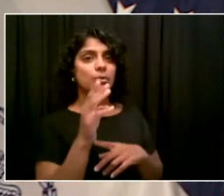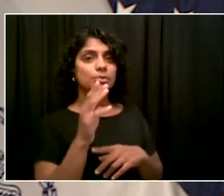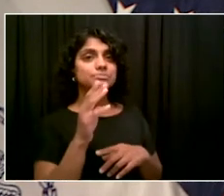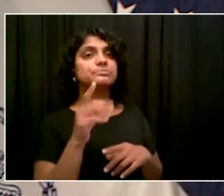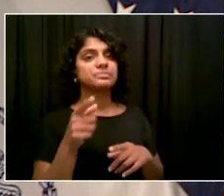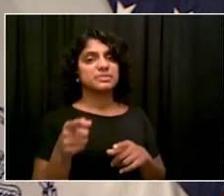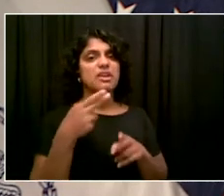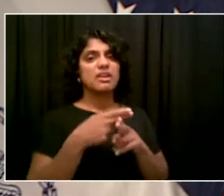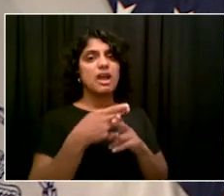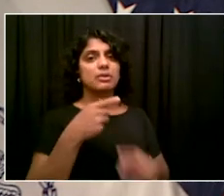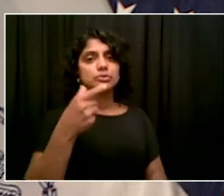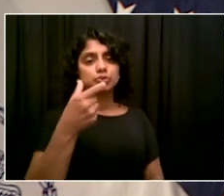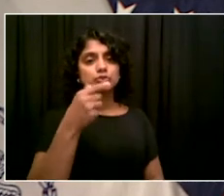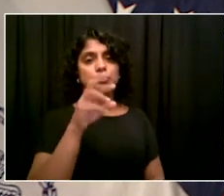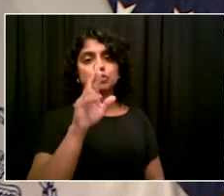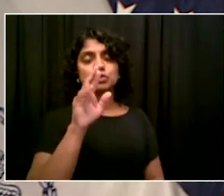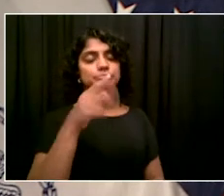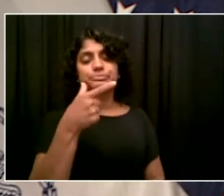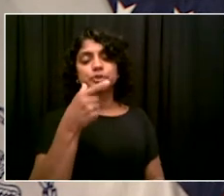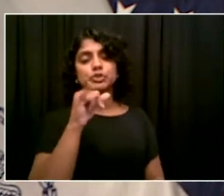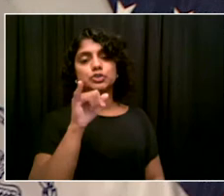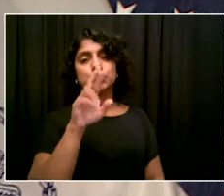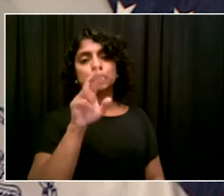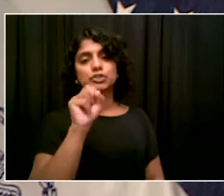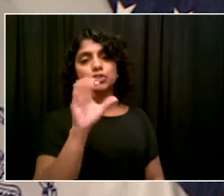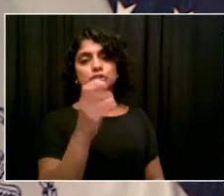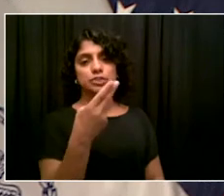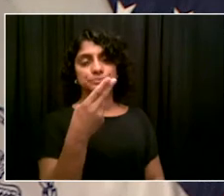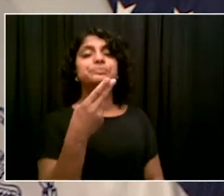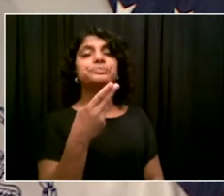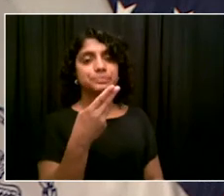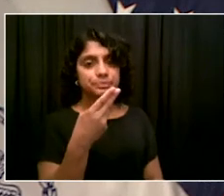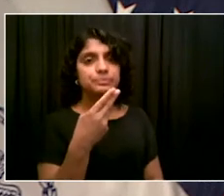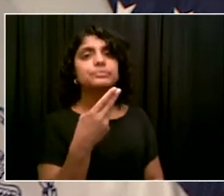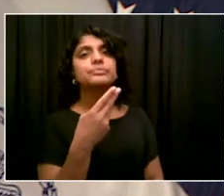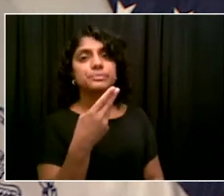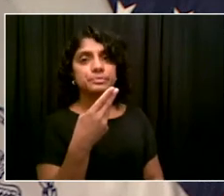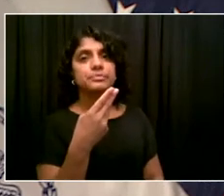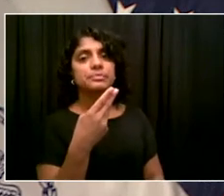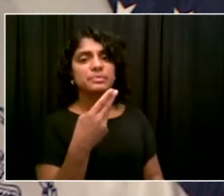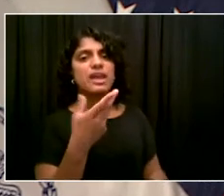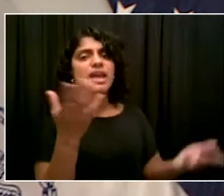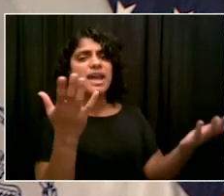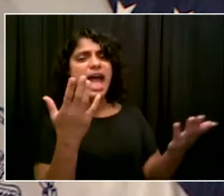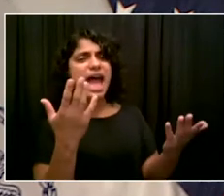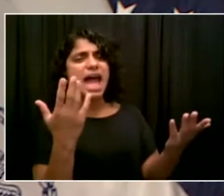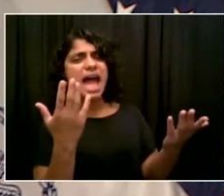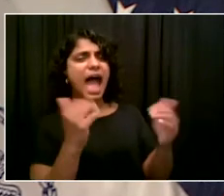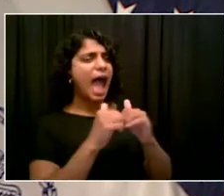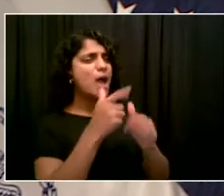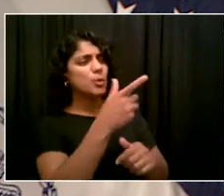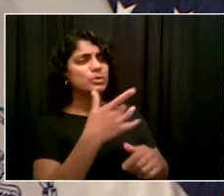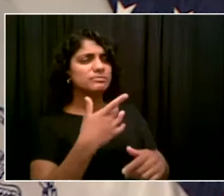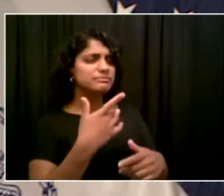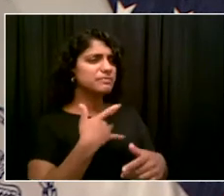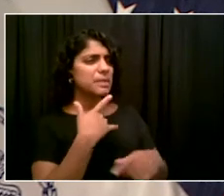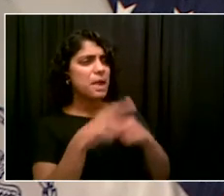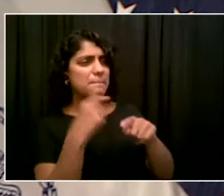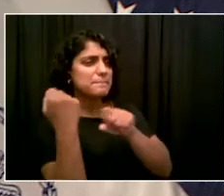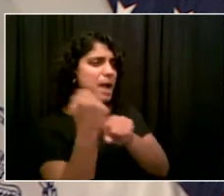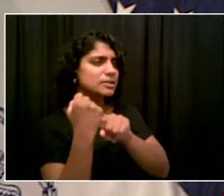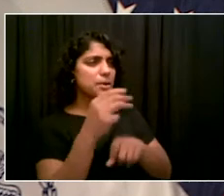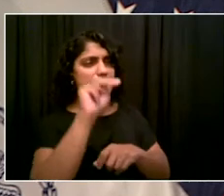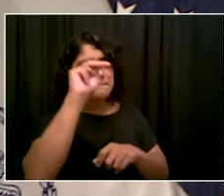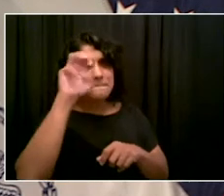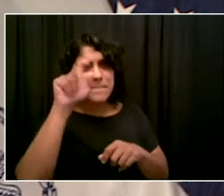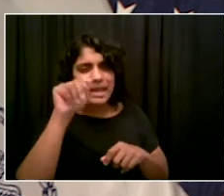changes the guy's swing and it's going to be a disaster. I know that that's an unpopular position. Gersh, I just knew you'd have an opinion. I